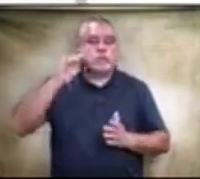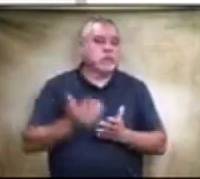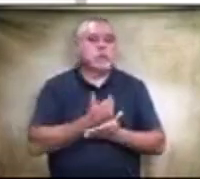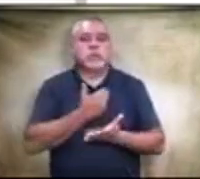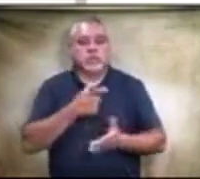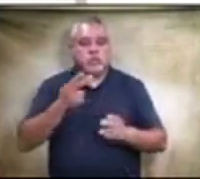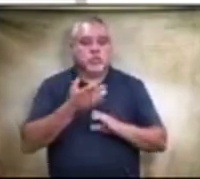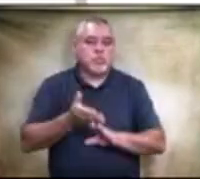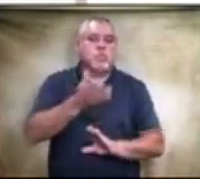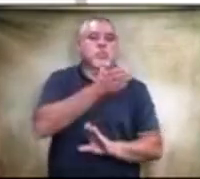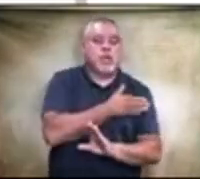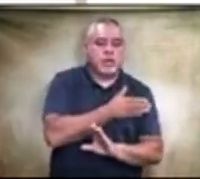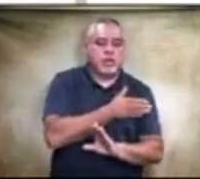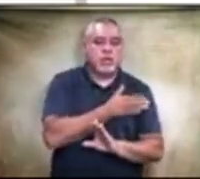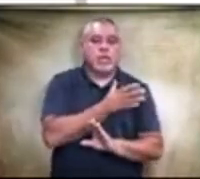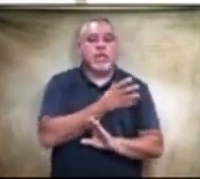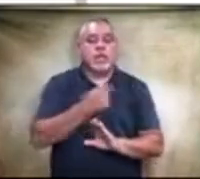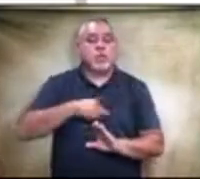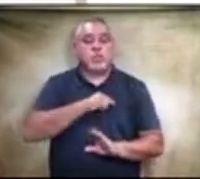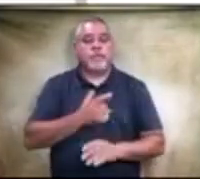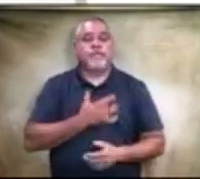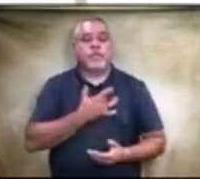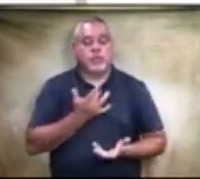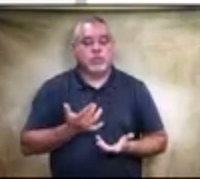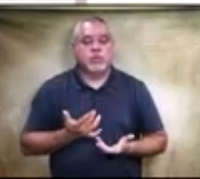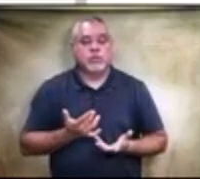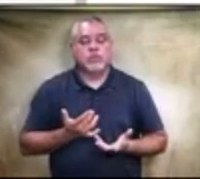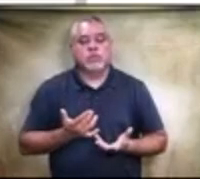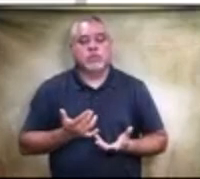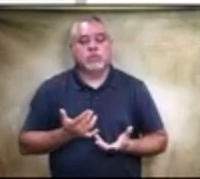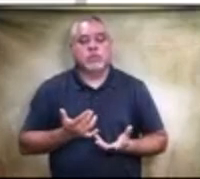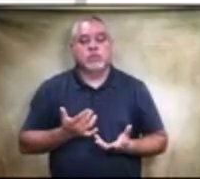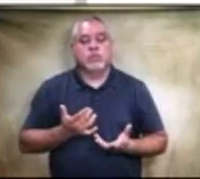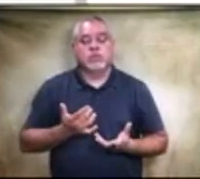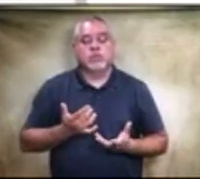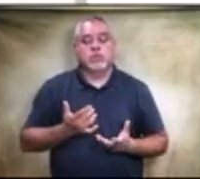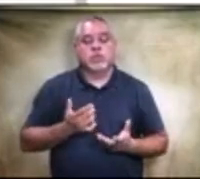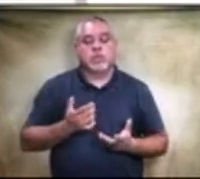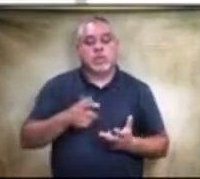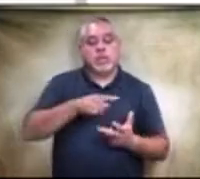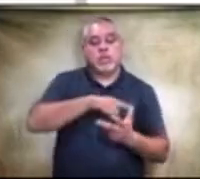this. And we feel that the individuals are, are capable